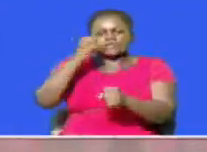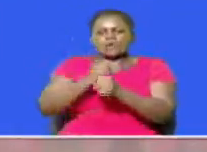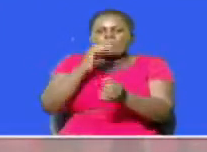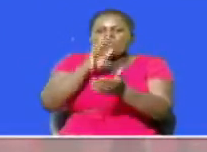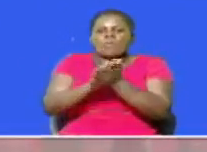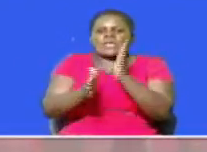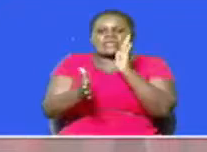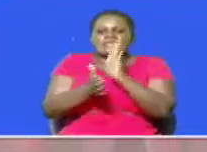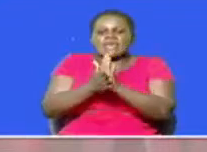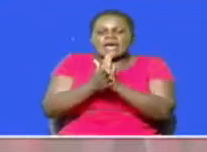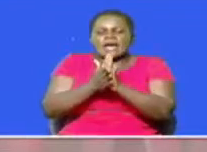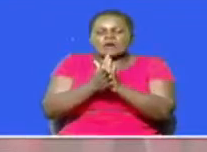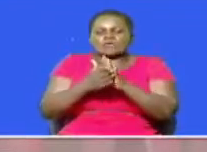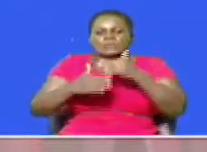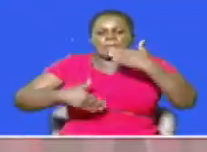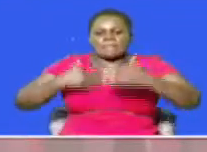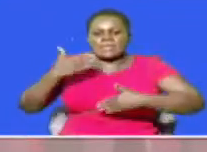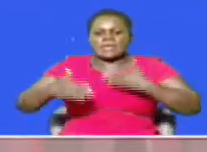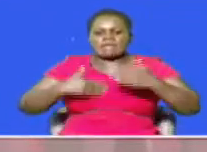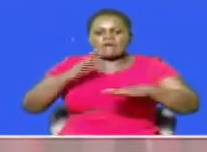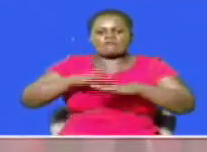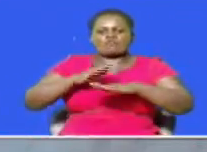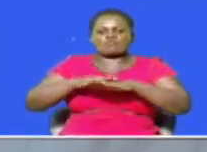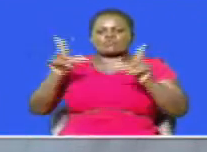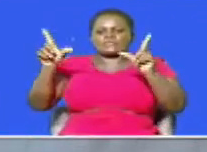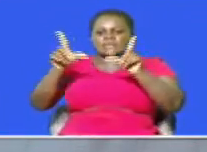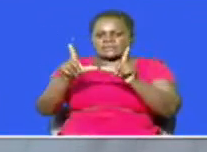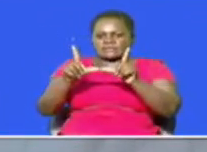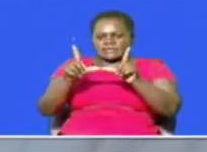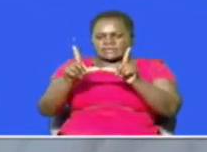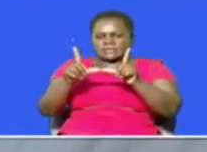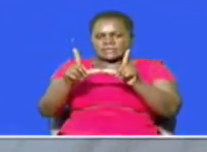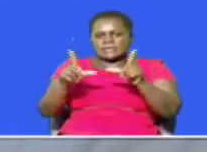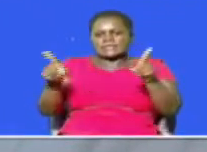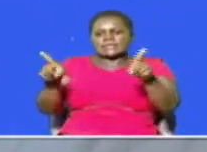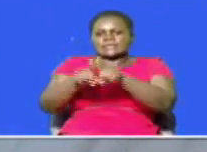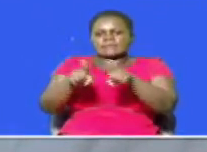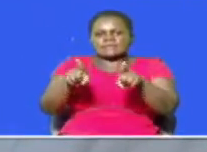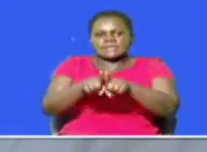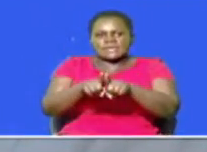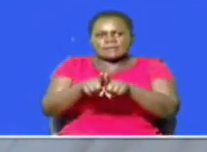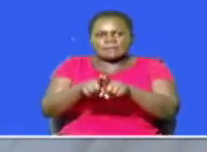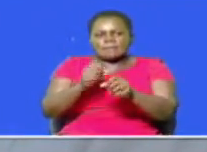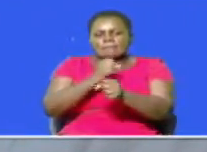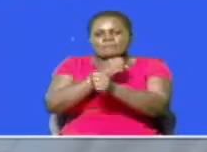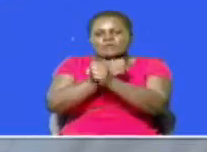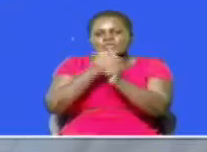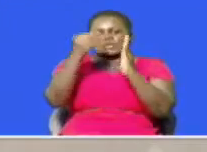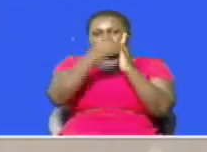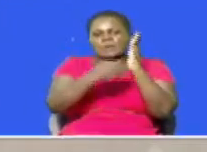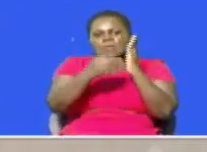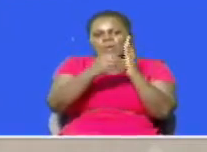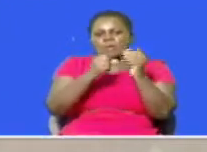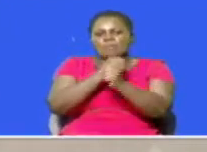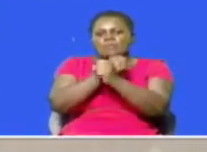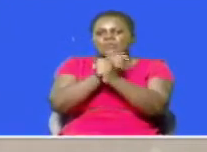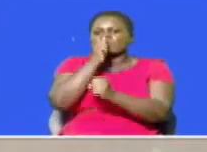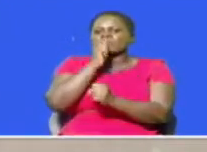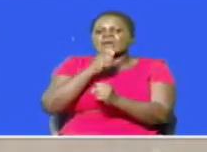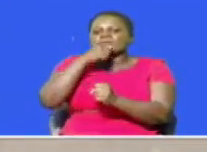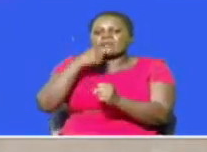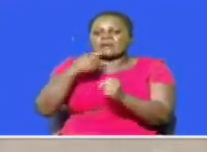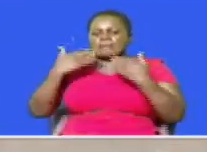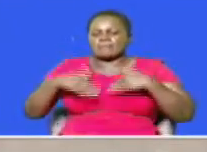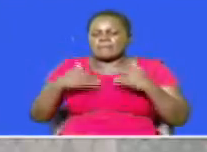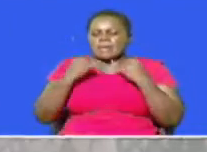without producing clearance certificates from state agencies as well as the data protection act that secures privacy to